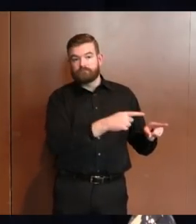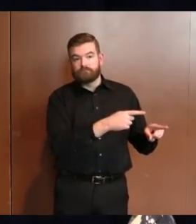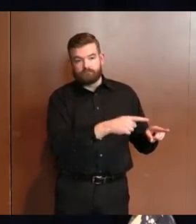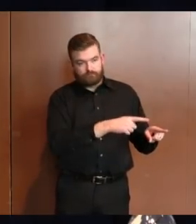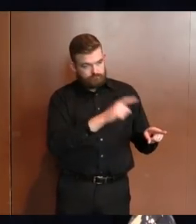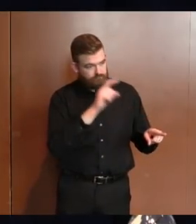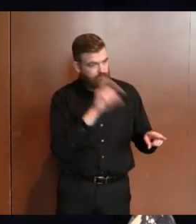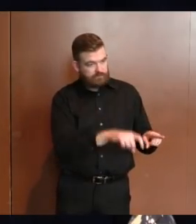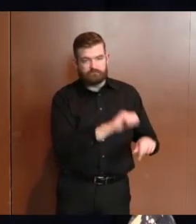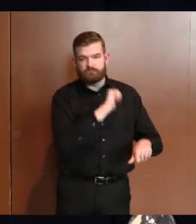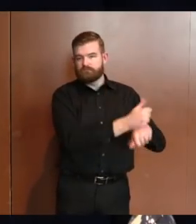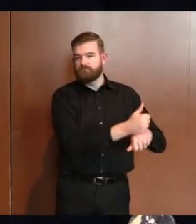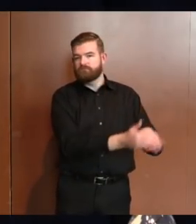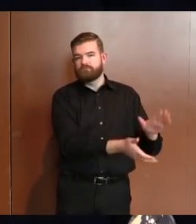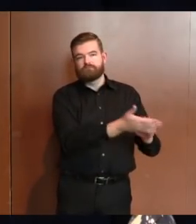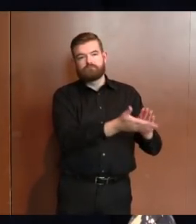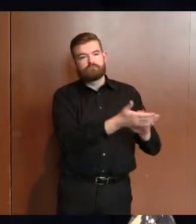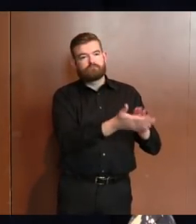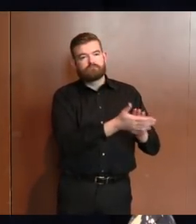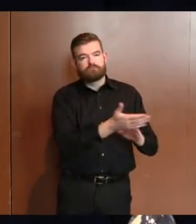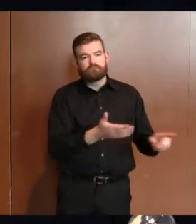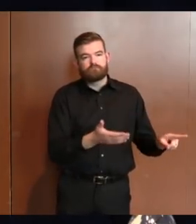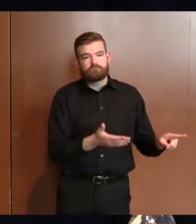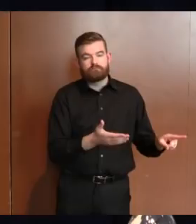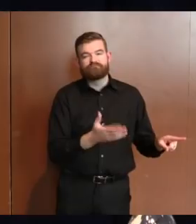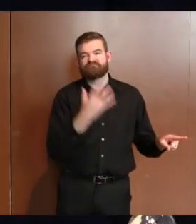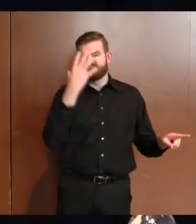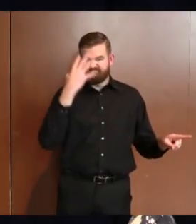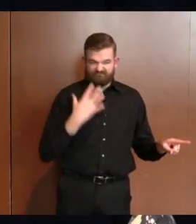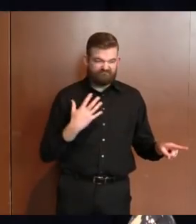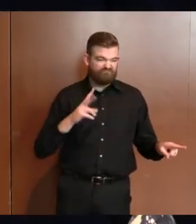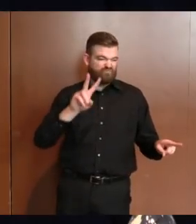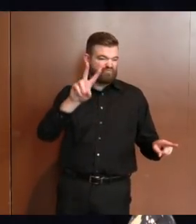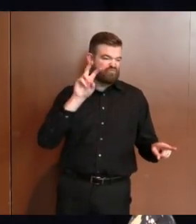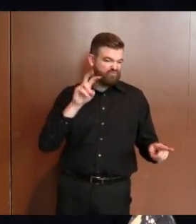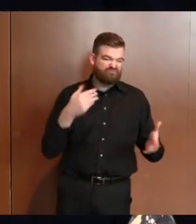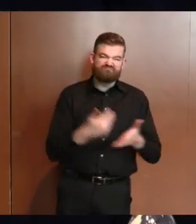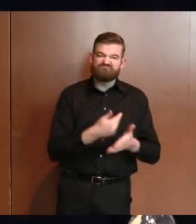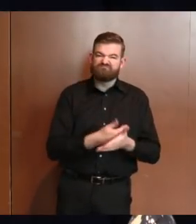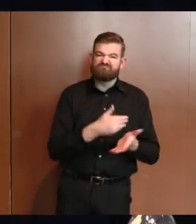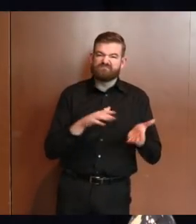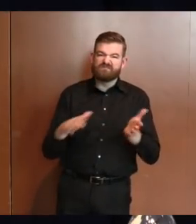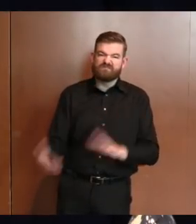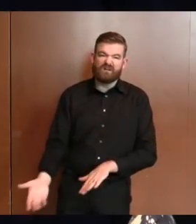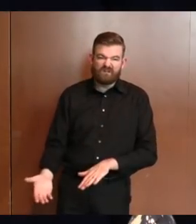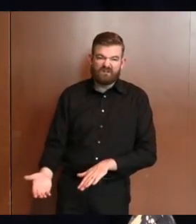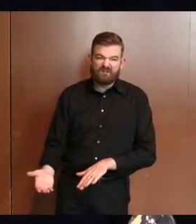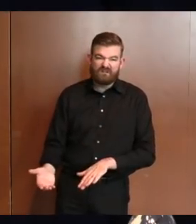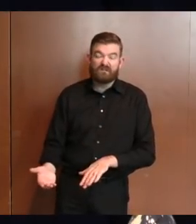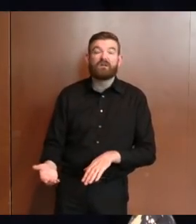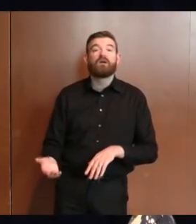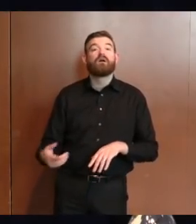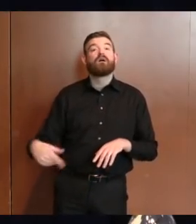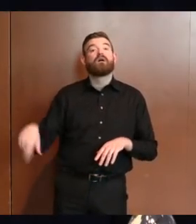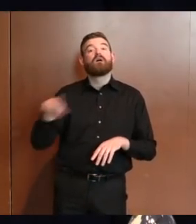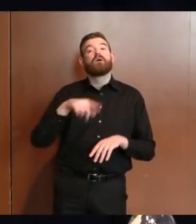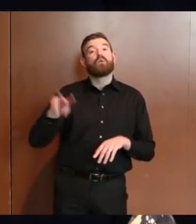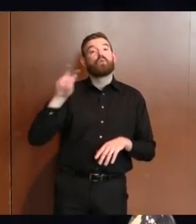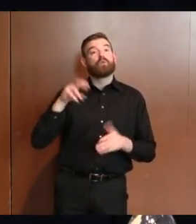Again, sadly, 200 new deaths have been reported. Of the new deaths reported, 47